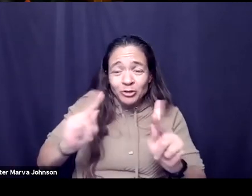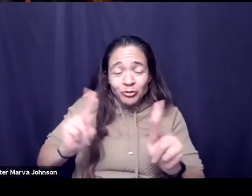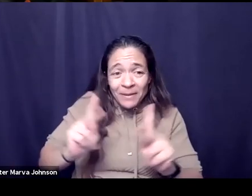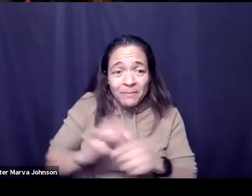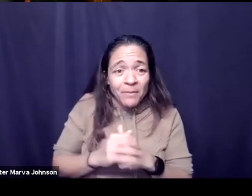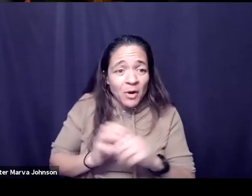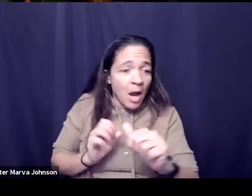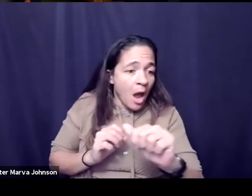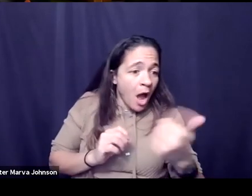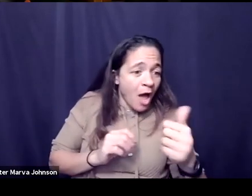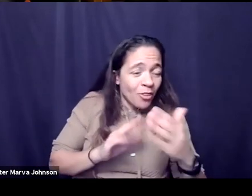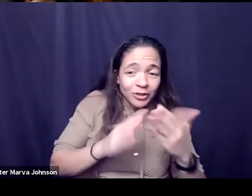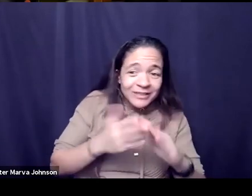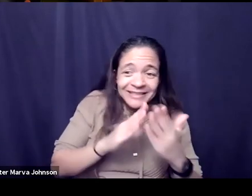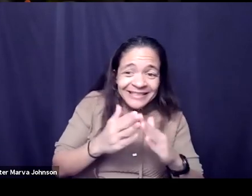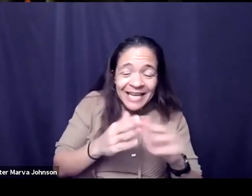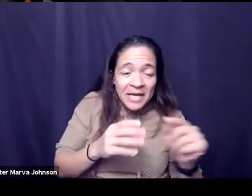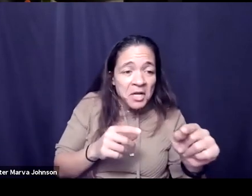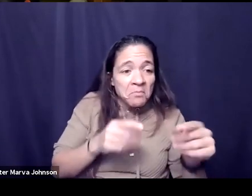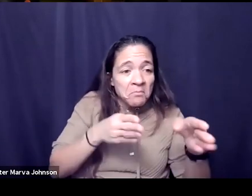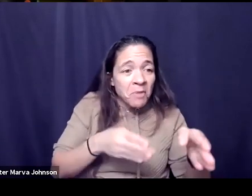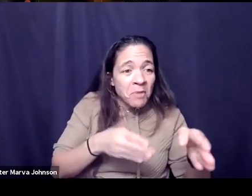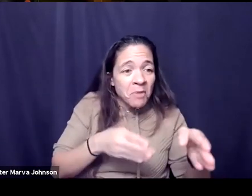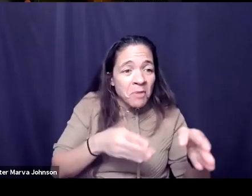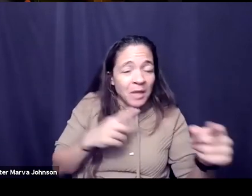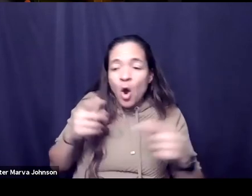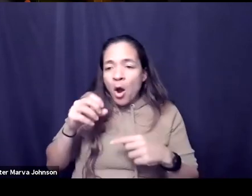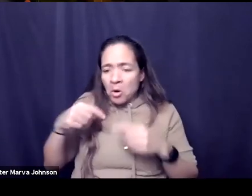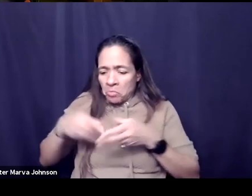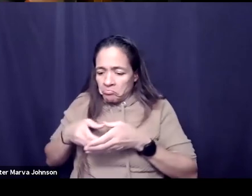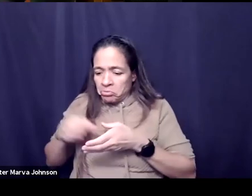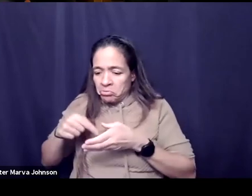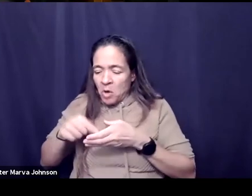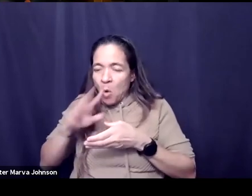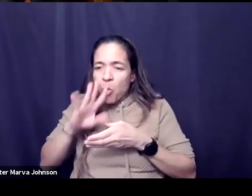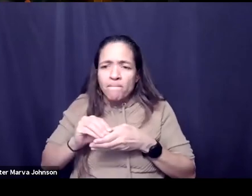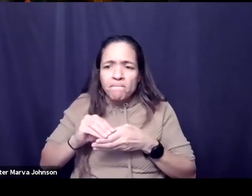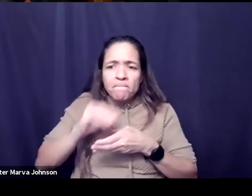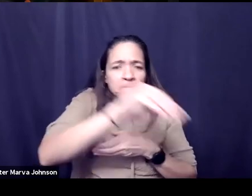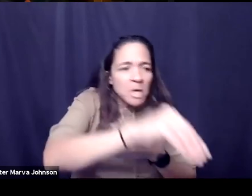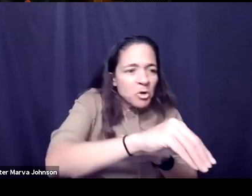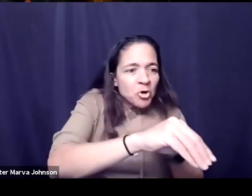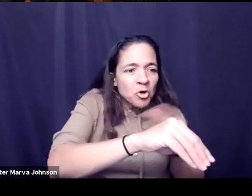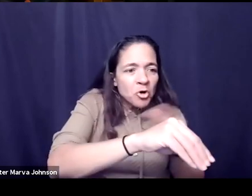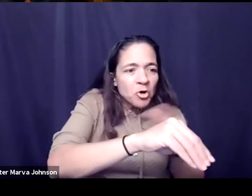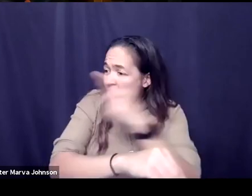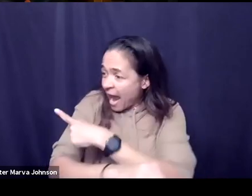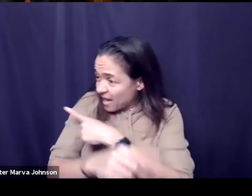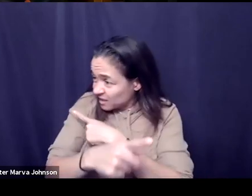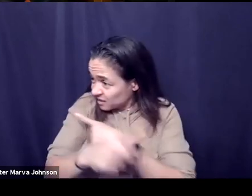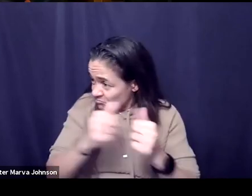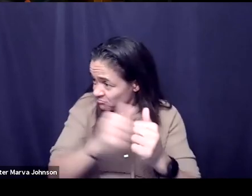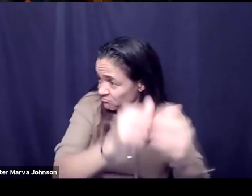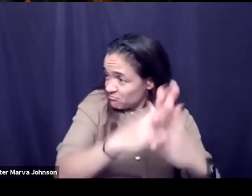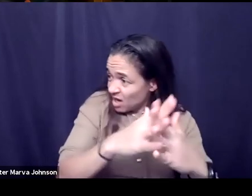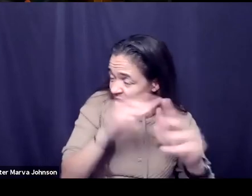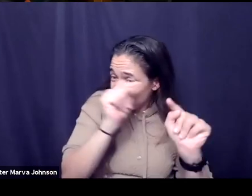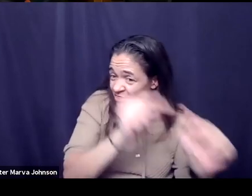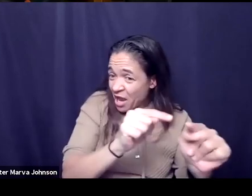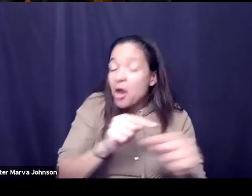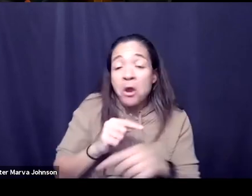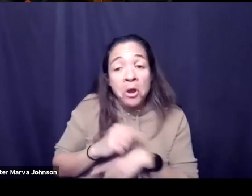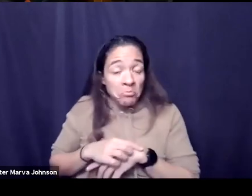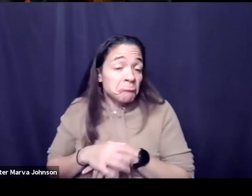that like you know an attendee from here would move somewhere else and they say yo can i start this chapter and she was looking at that moment for a um